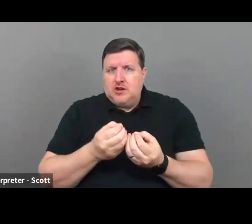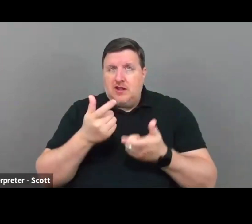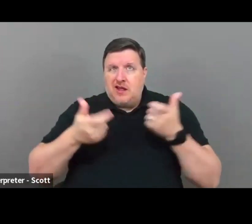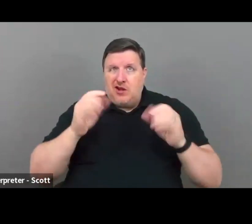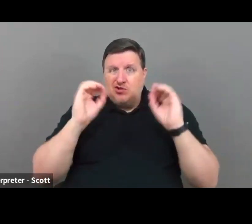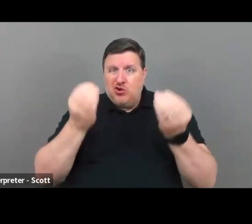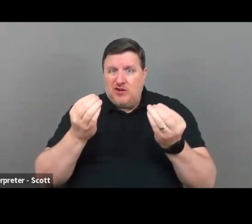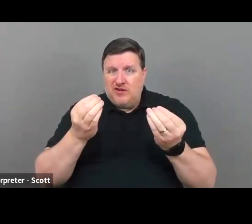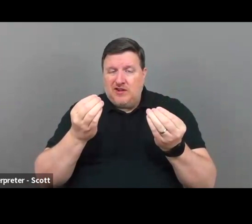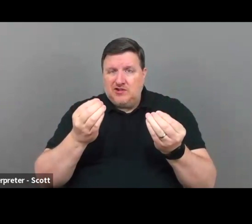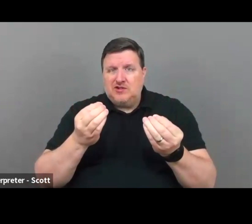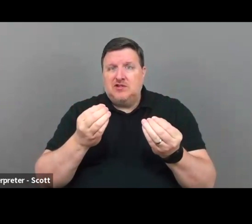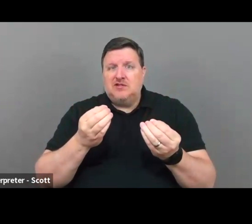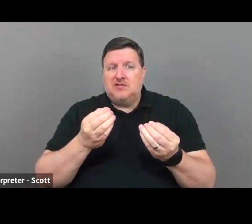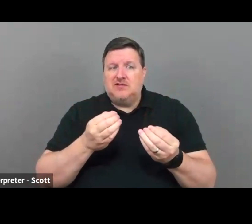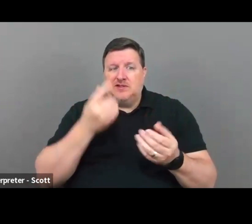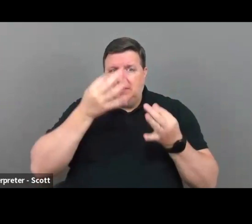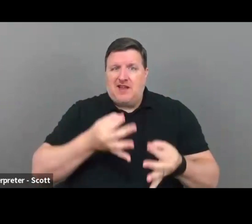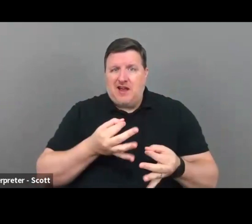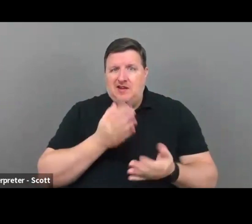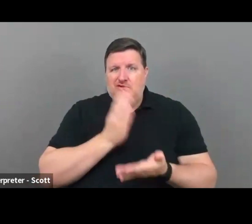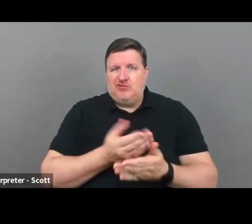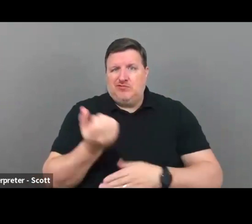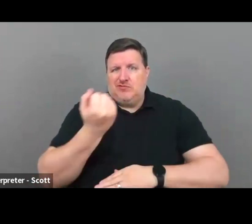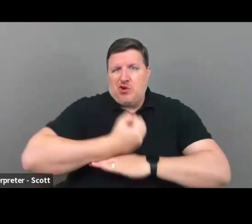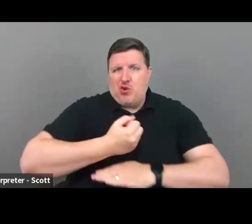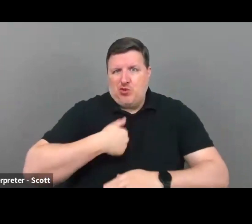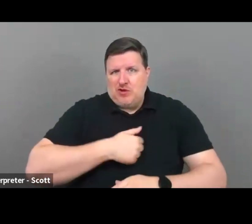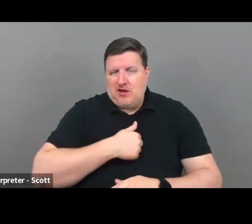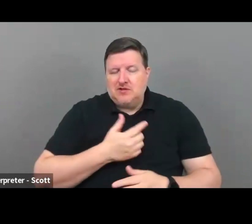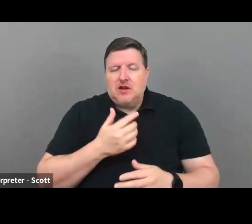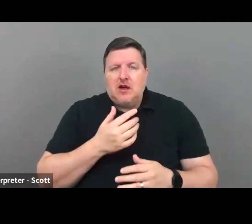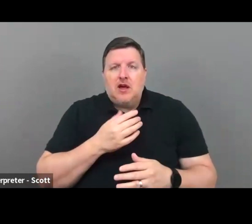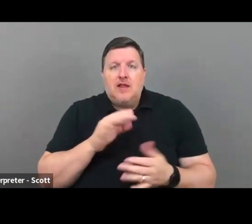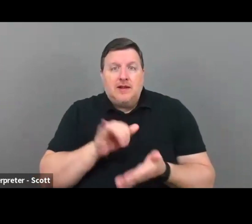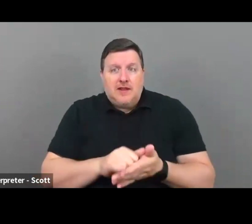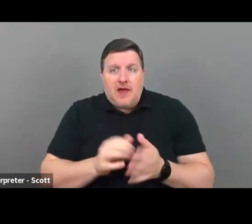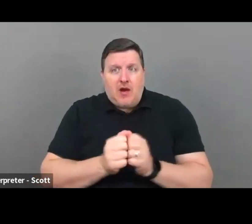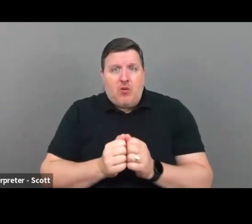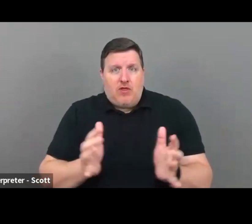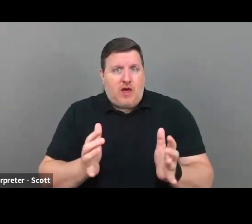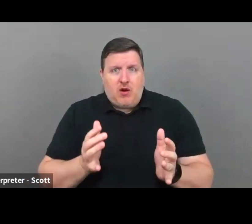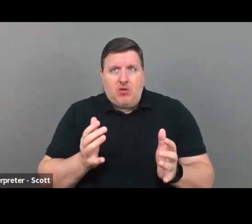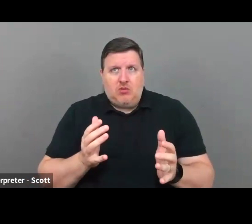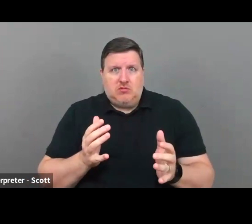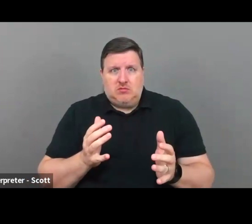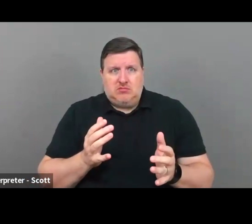decided to close us down and, um, they did so without really, uh,